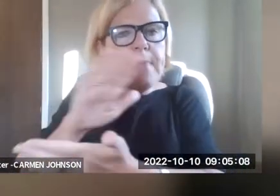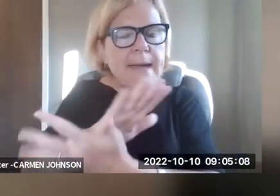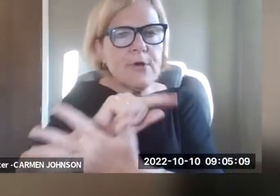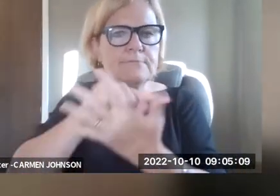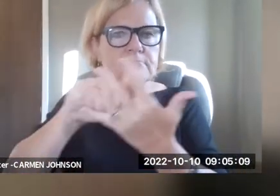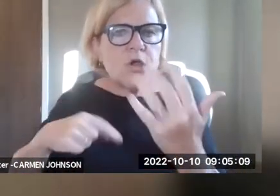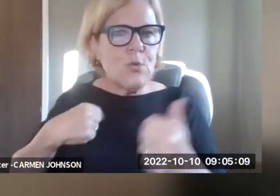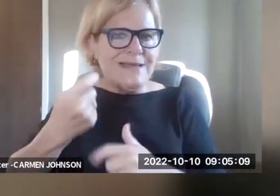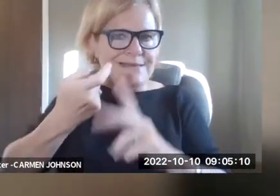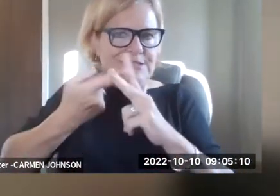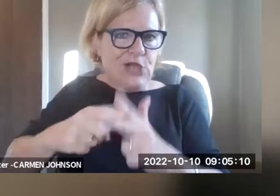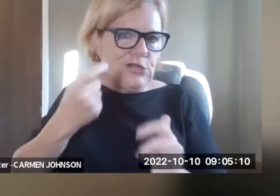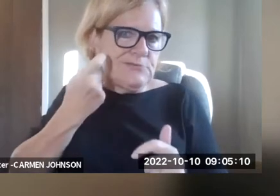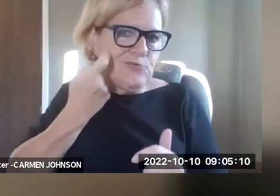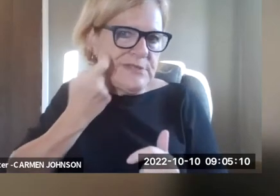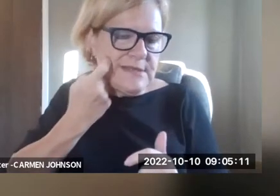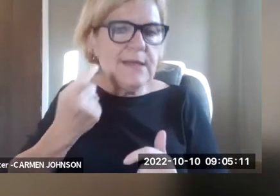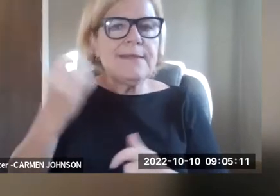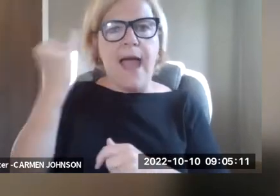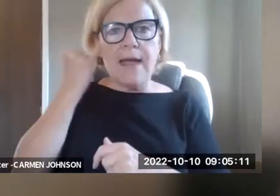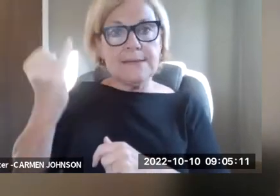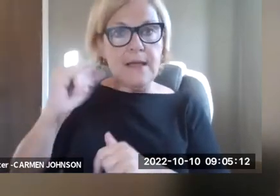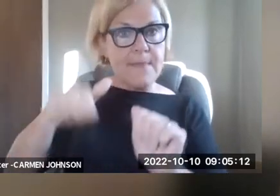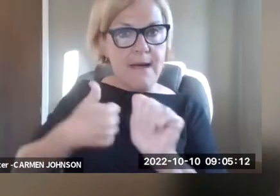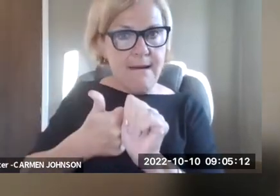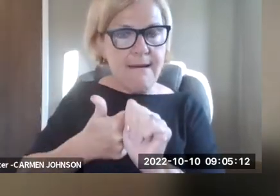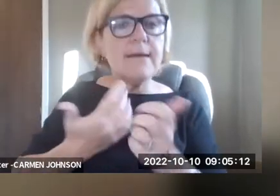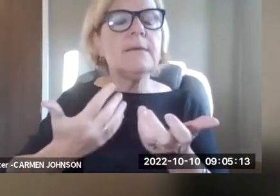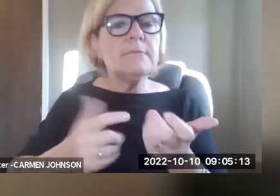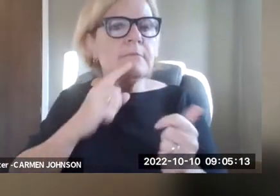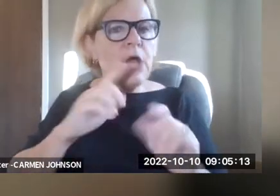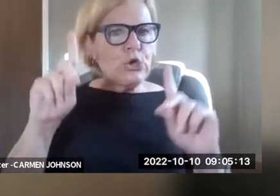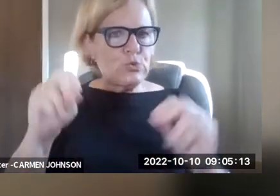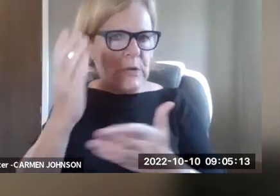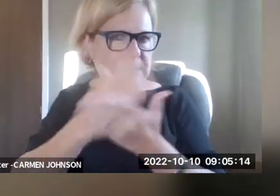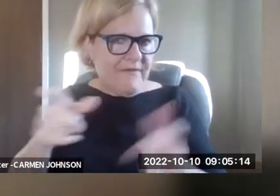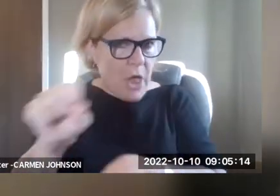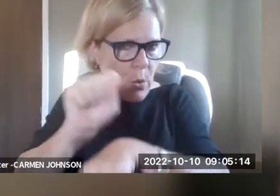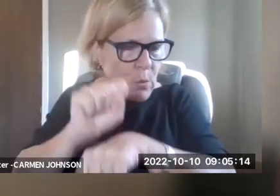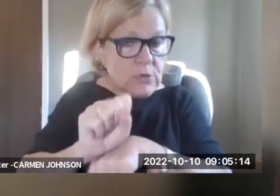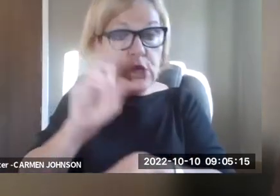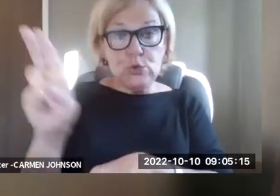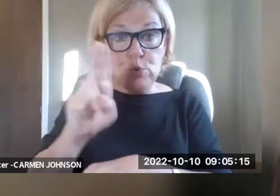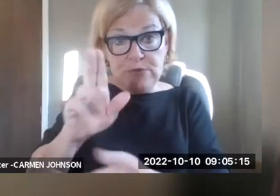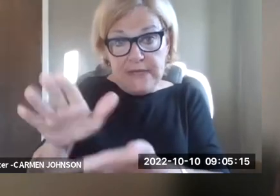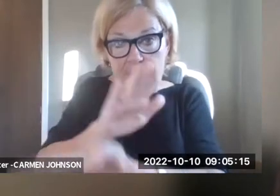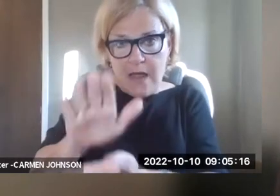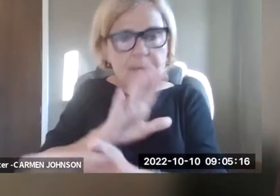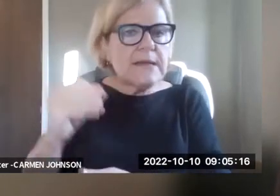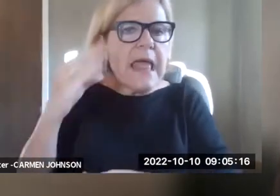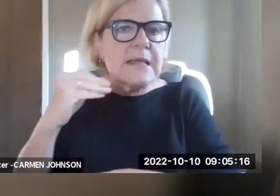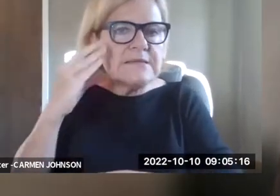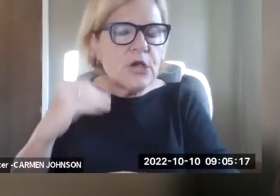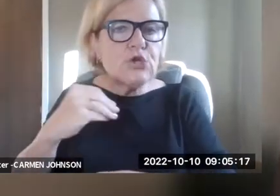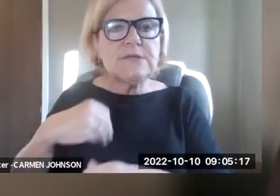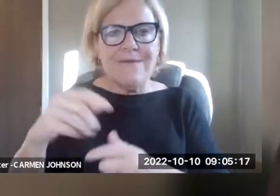for those on the inside. The white paper series that we started recently, the idea of it has